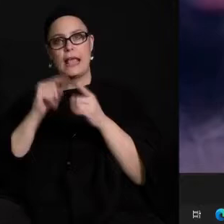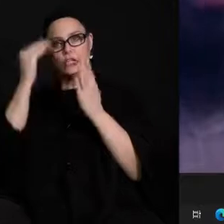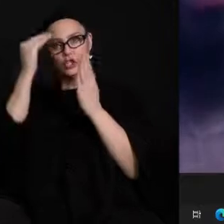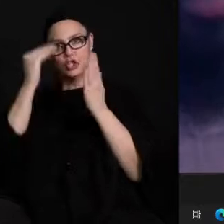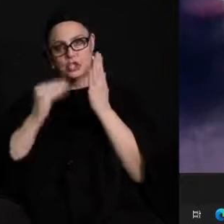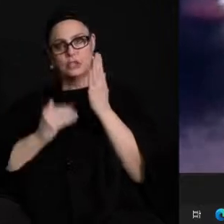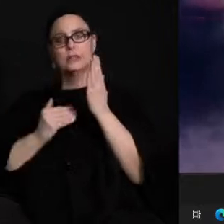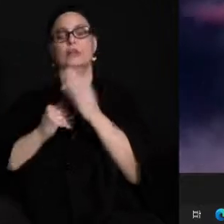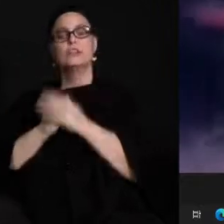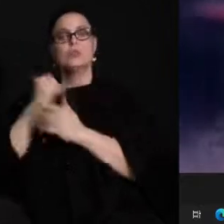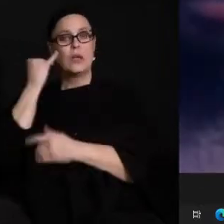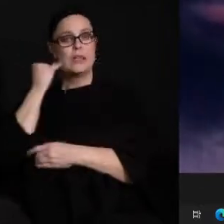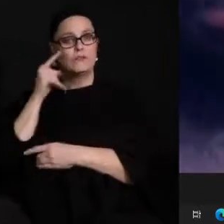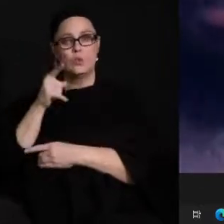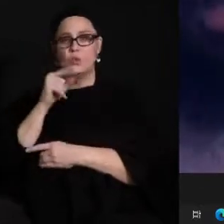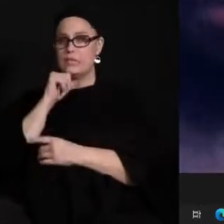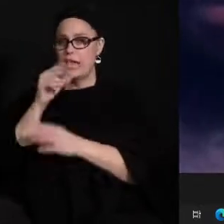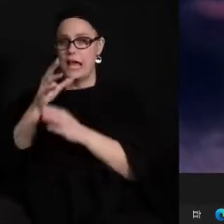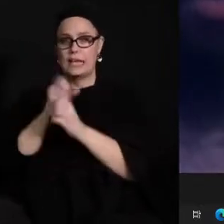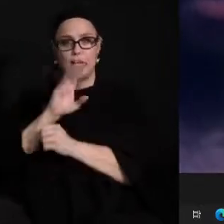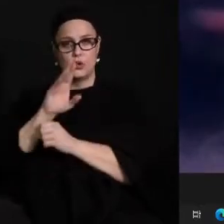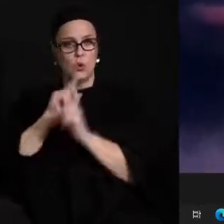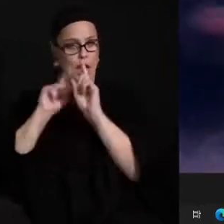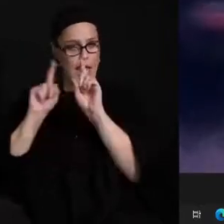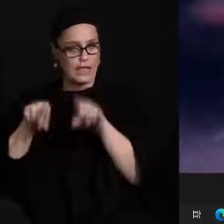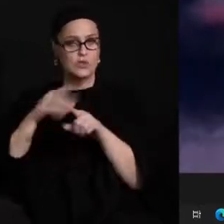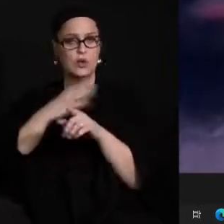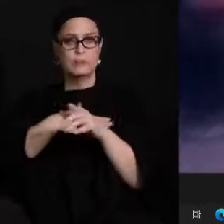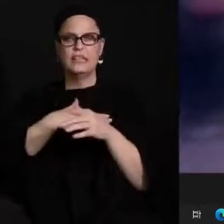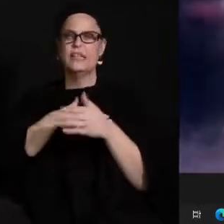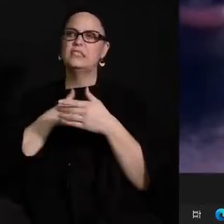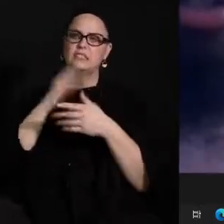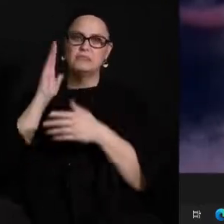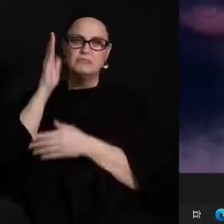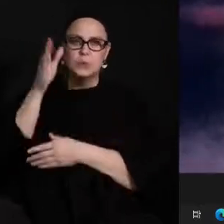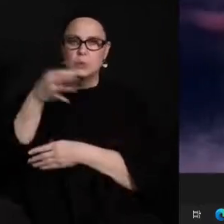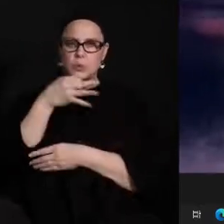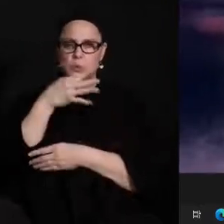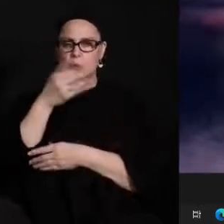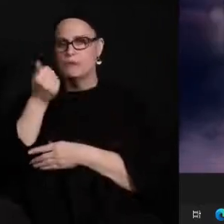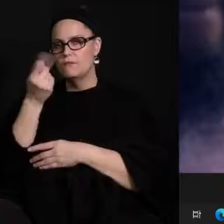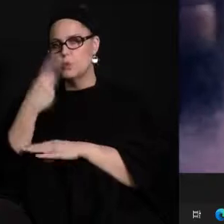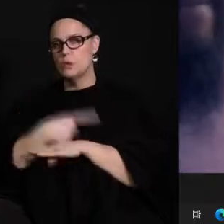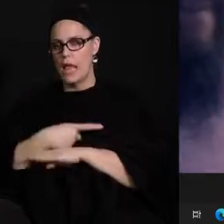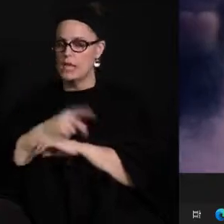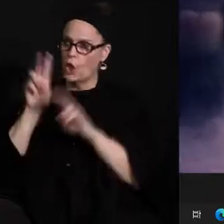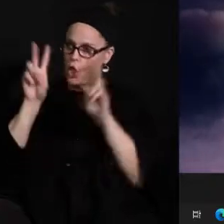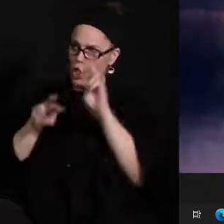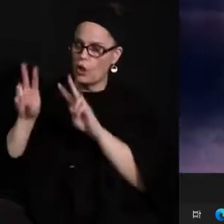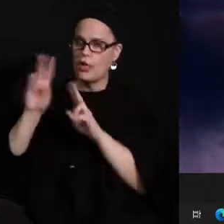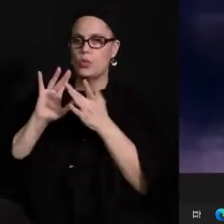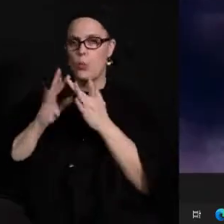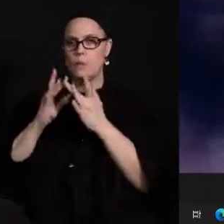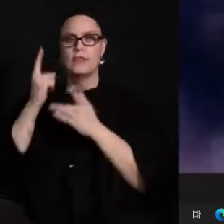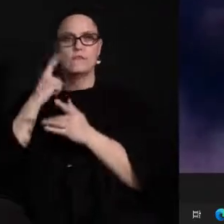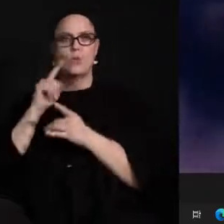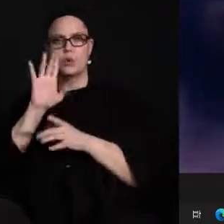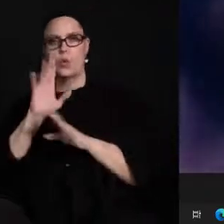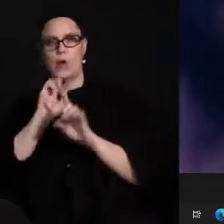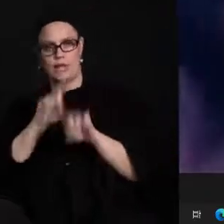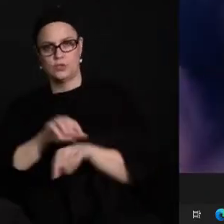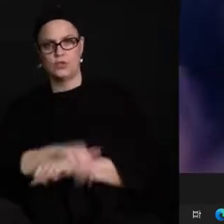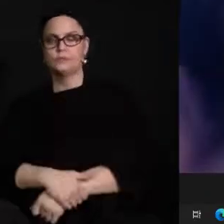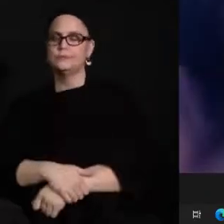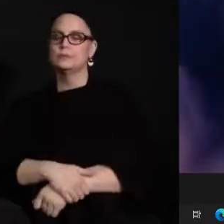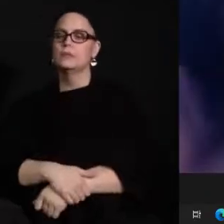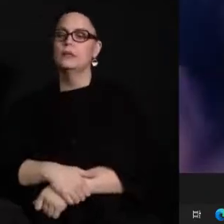able to get answered please in the coming days go to the st paul public schools website and look for your questions and answers there thank you mr moore